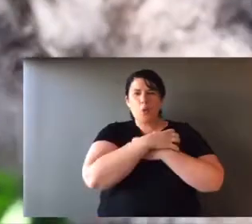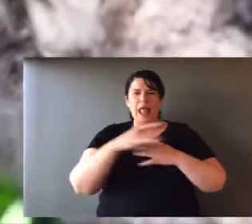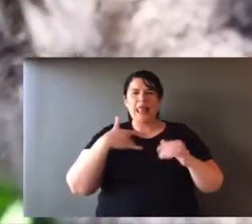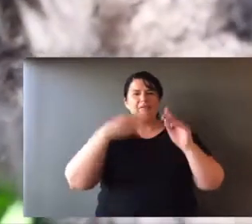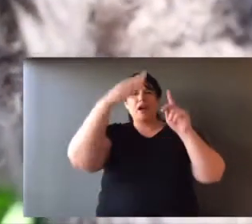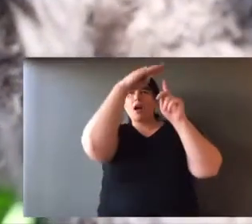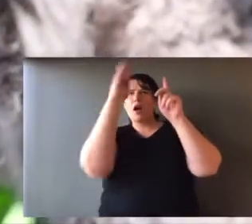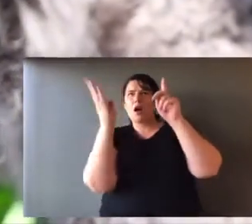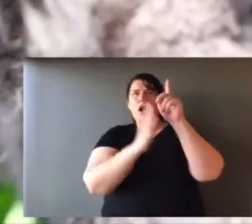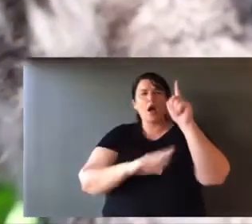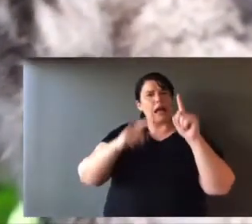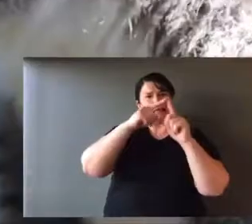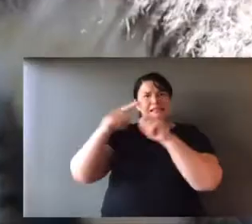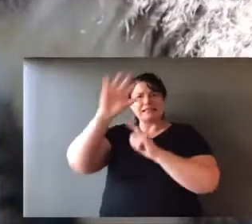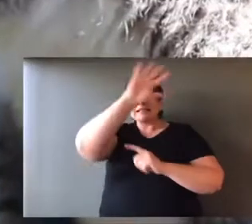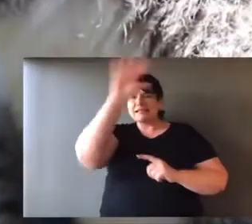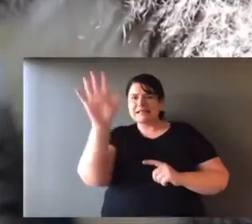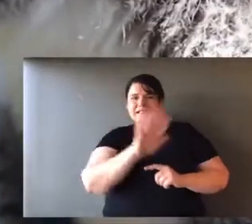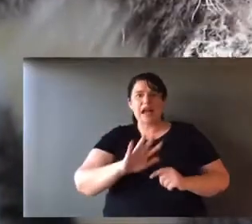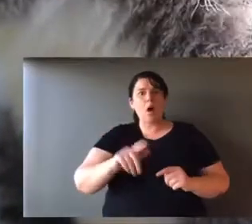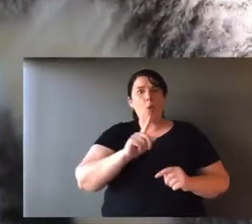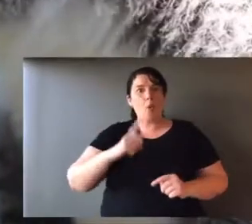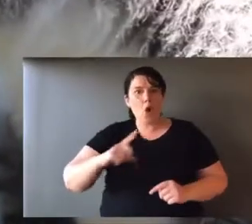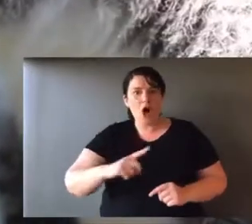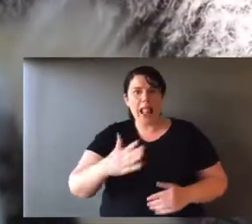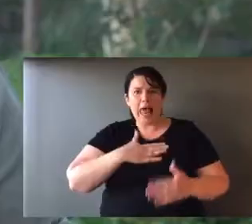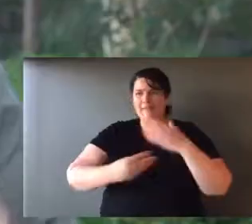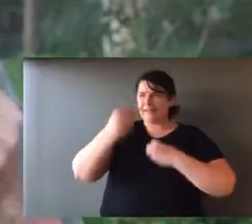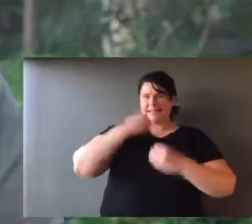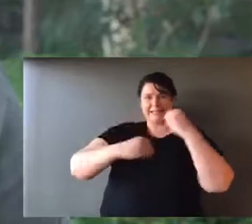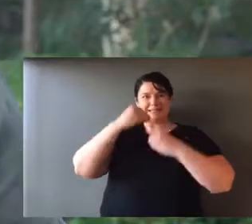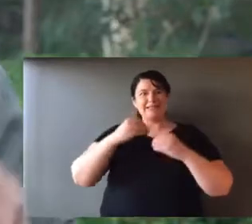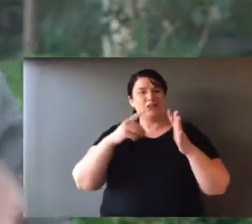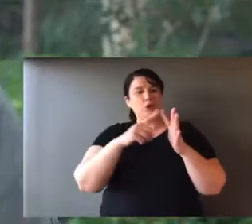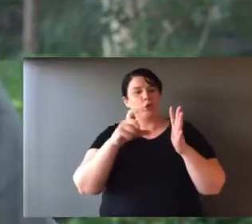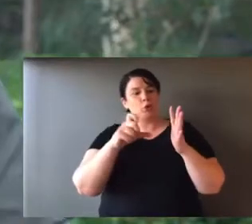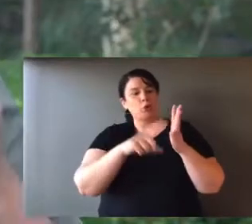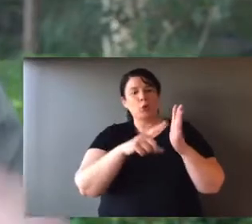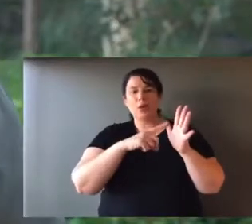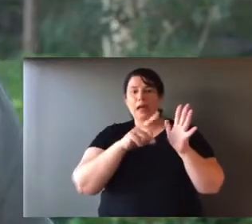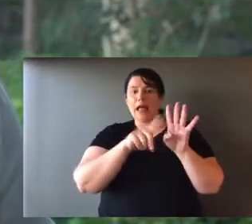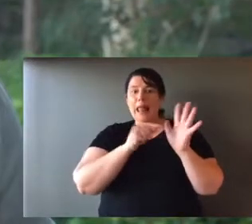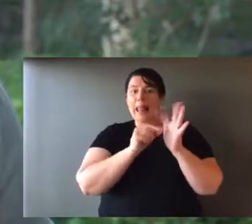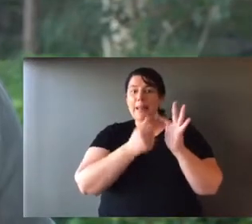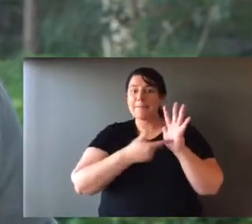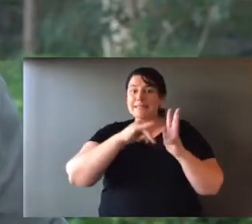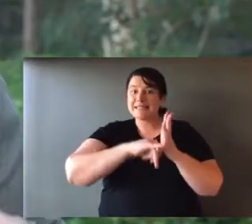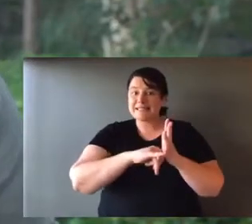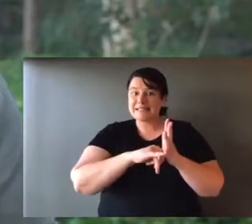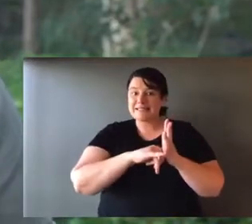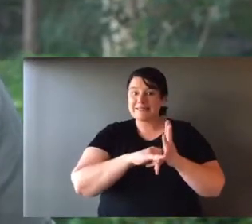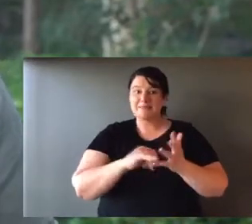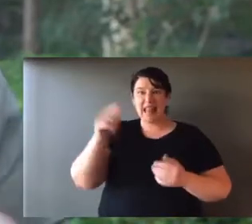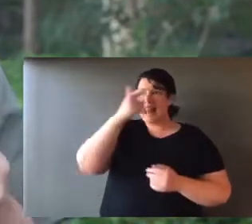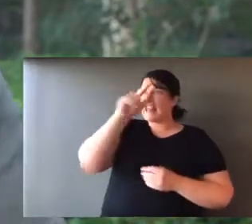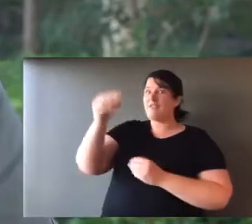Koalas live along the east coast of Australia, along our great dividing range in our vast eucalypt forests. And they live